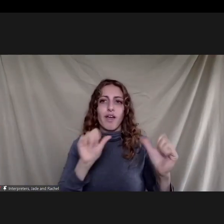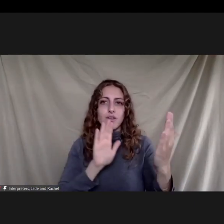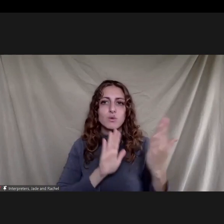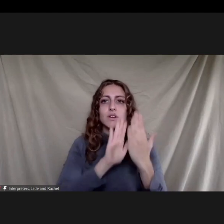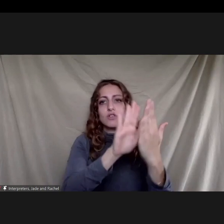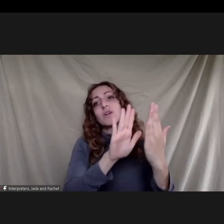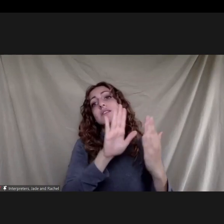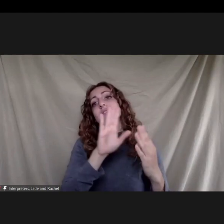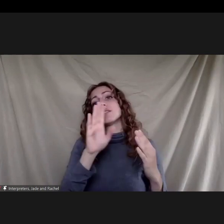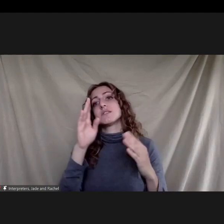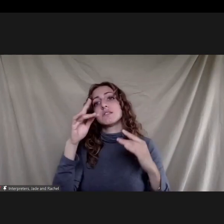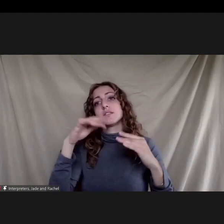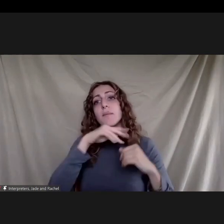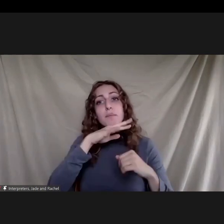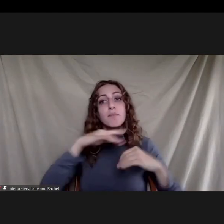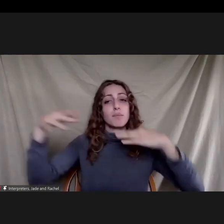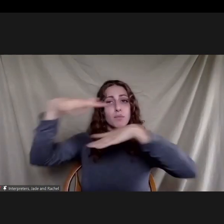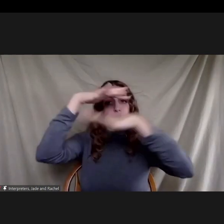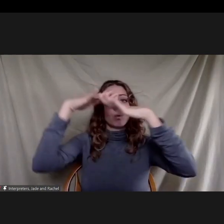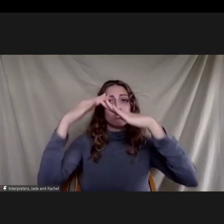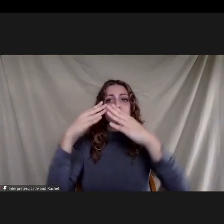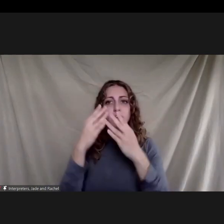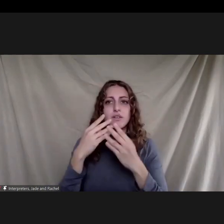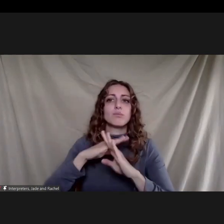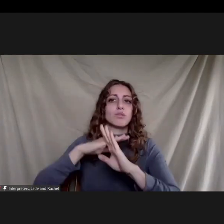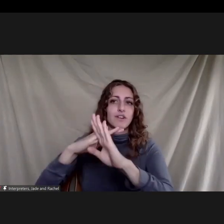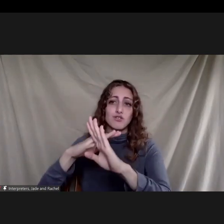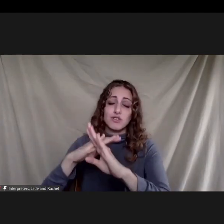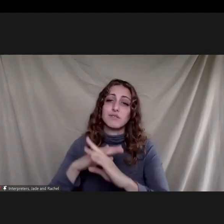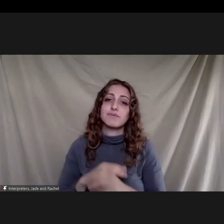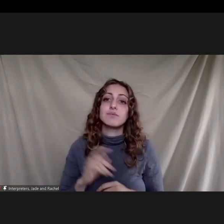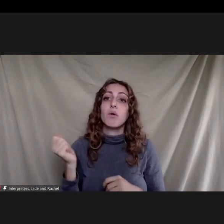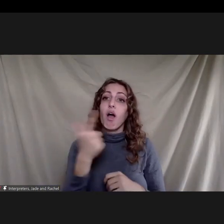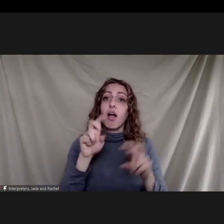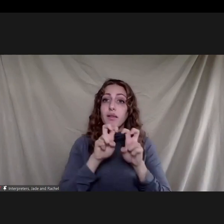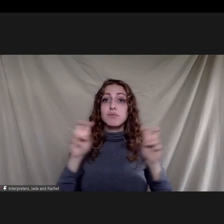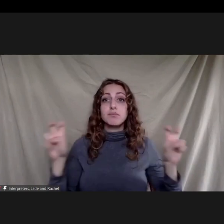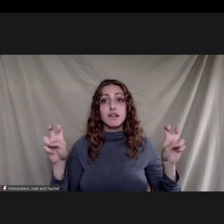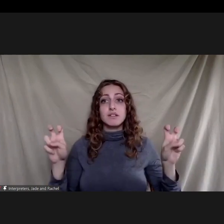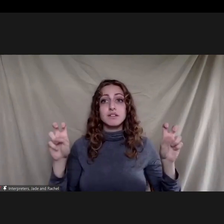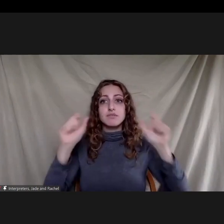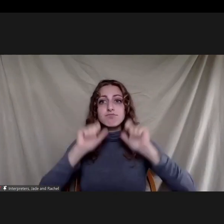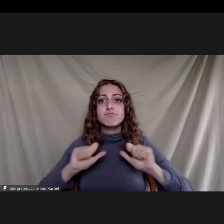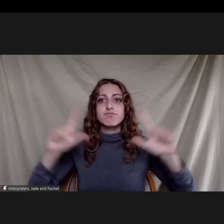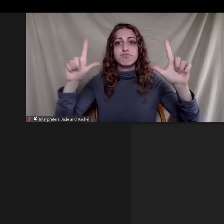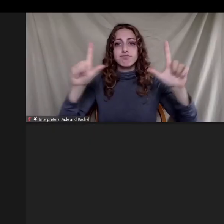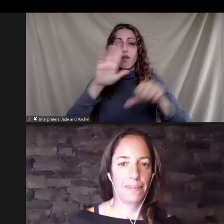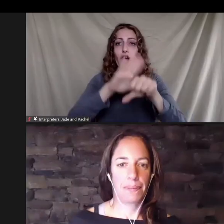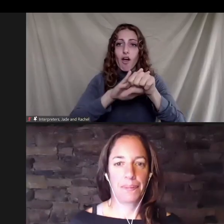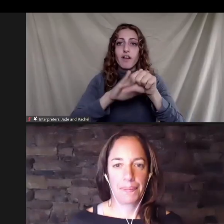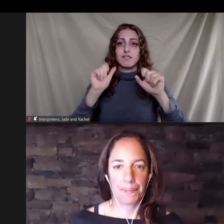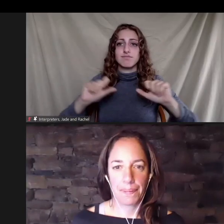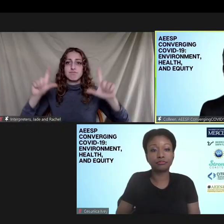and for things like green chemistry and others so i do invite all the panelists to show uh turn on their videos